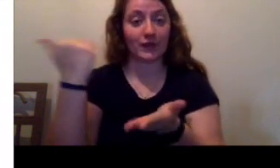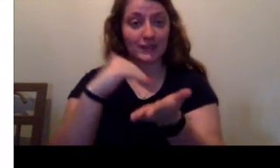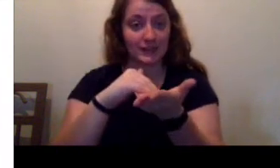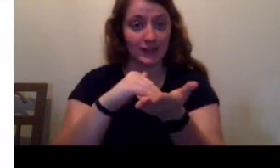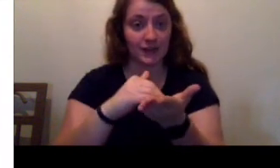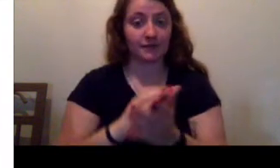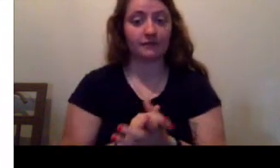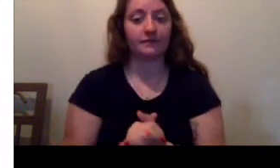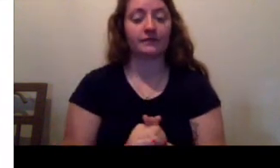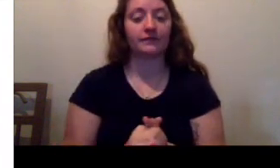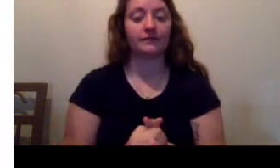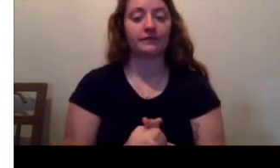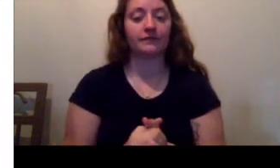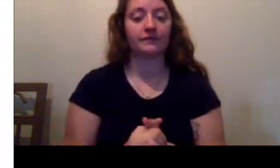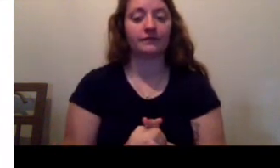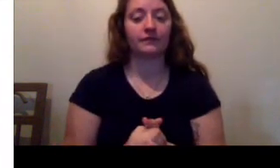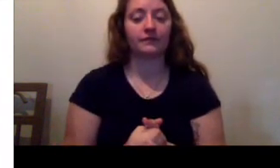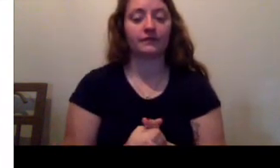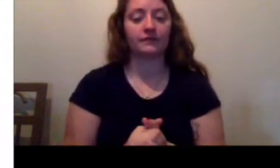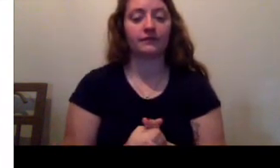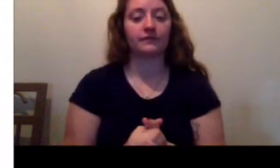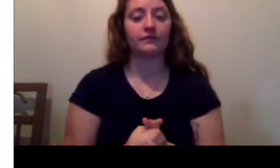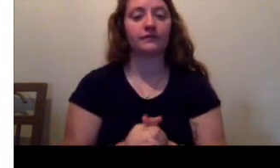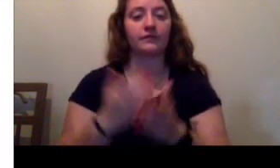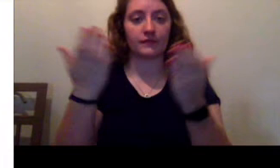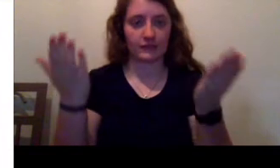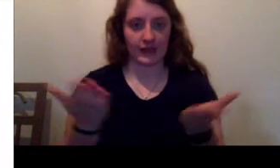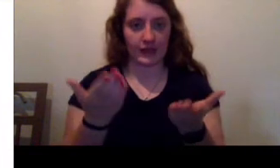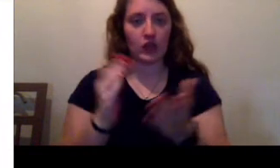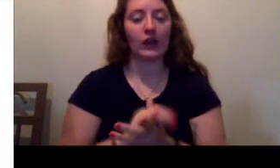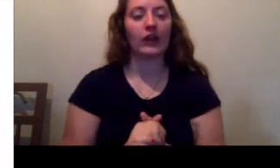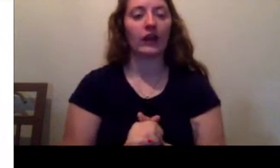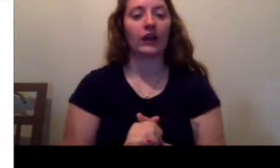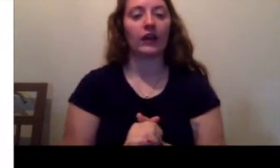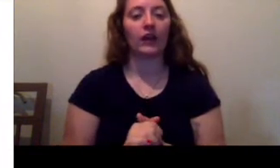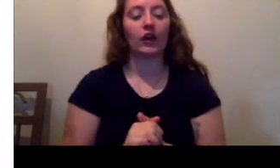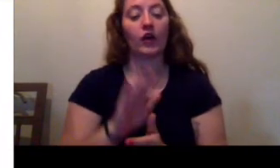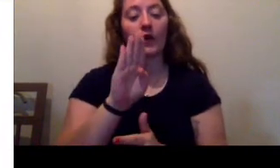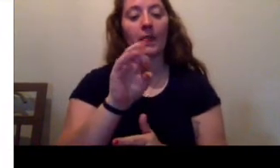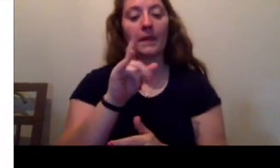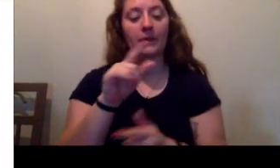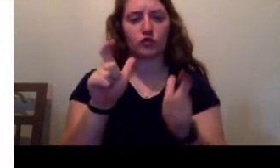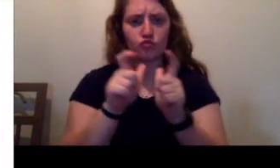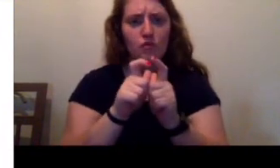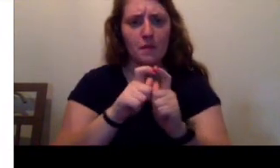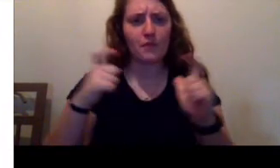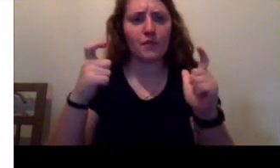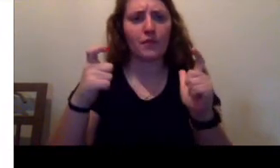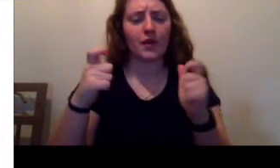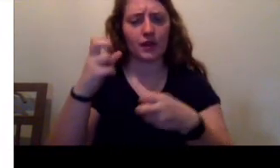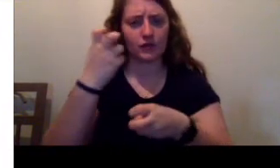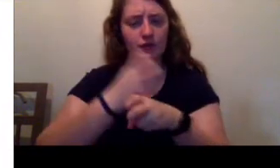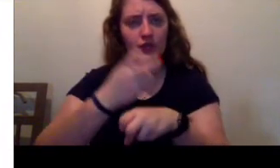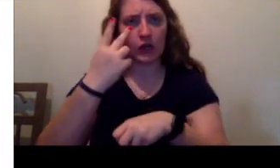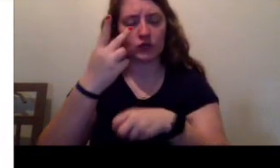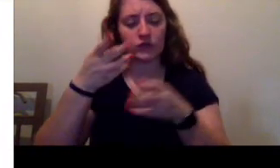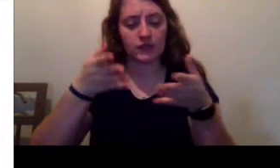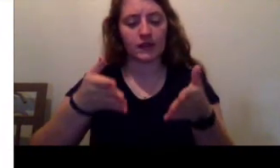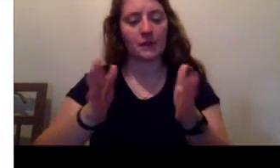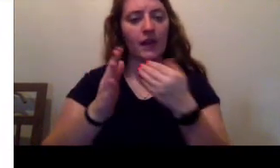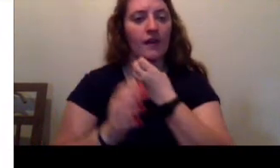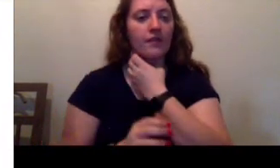segment, which led to town. Here, the bushes were overgrown, and it was difficult to see the path here.